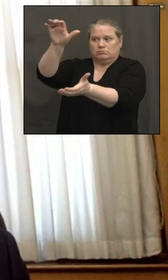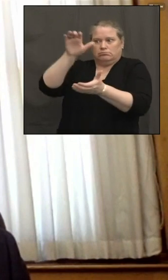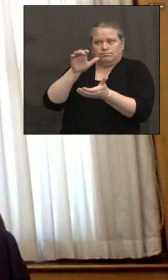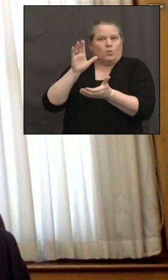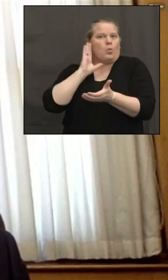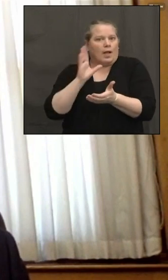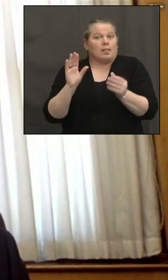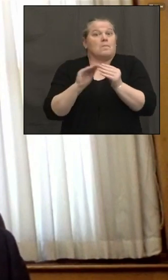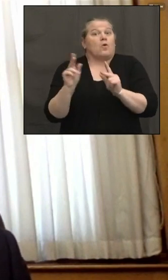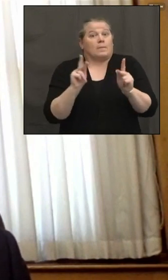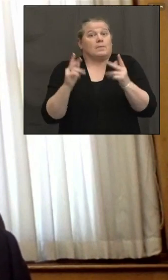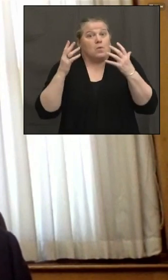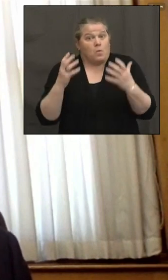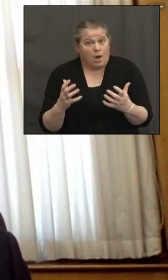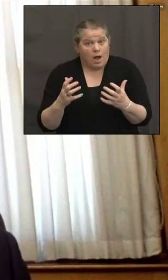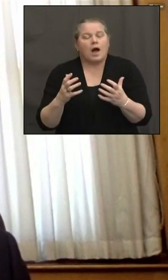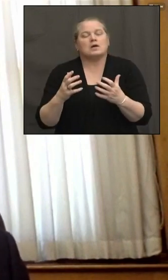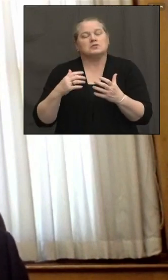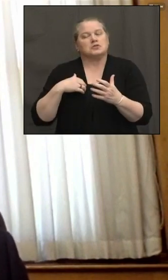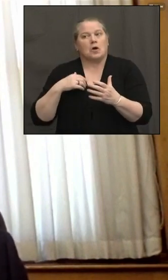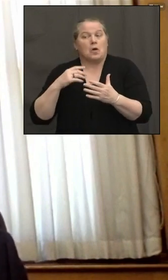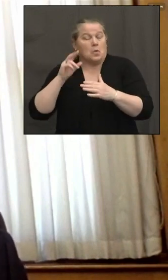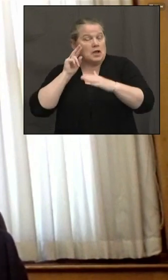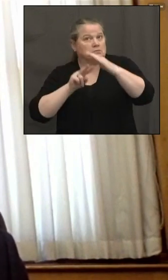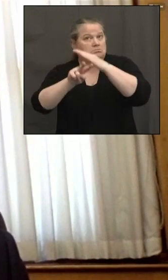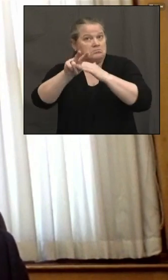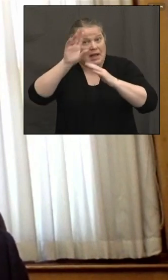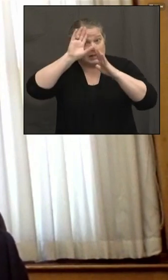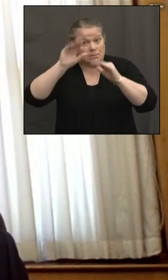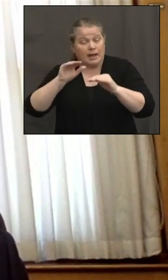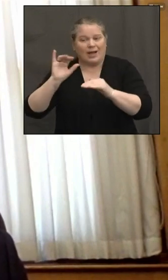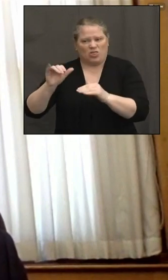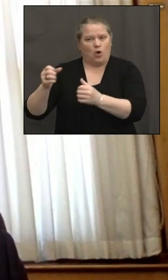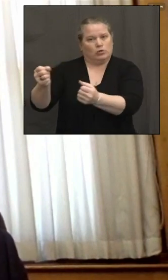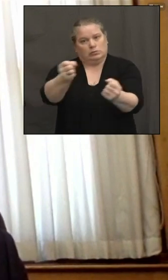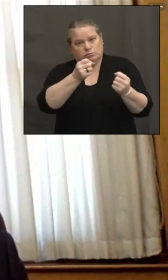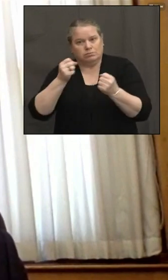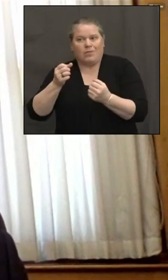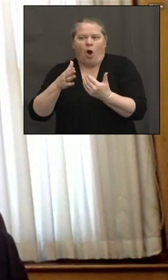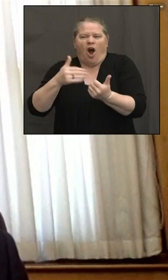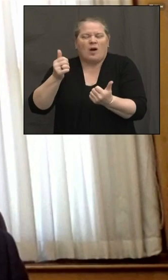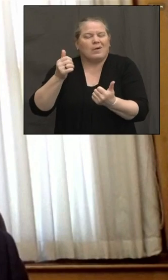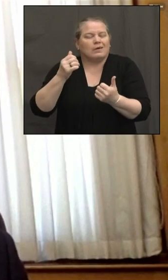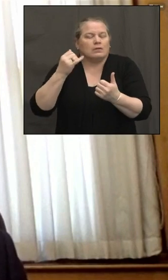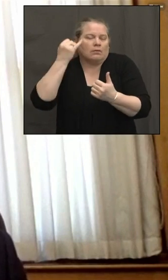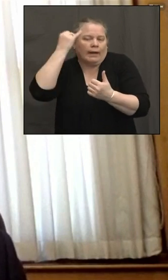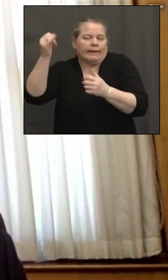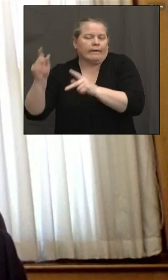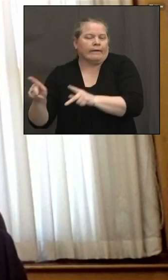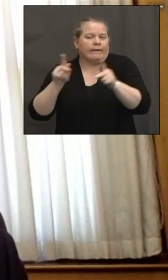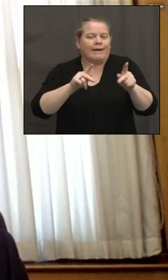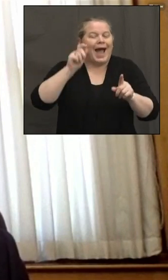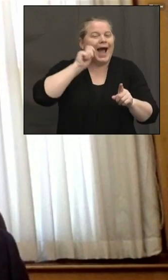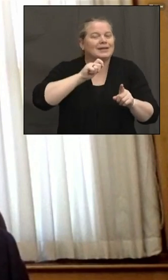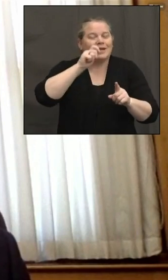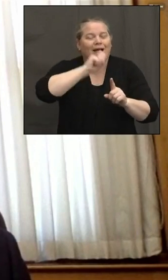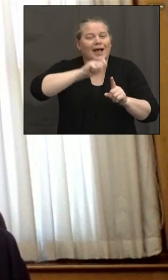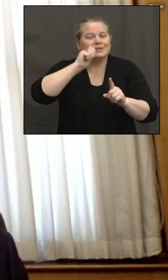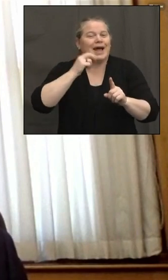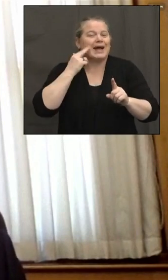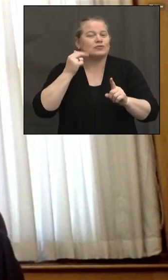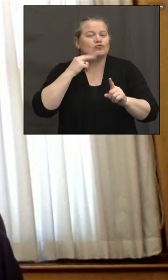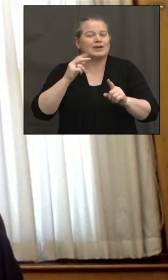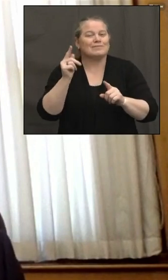mobile units operating almost on an ice cream truck model where you can drive through neighborhoods and you can flag them down and get a vaccination or they can go